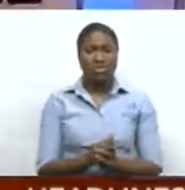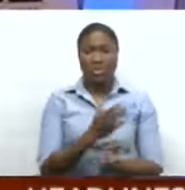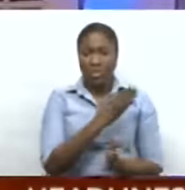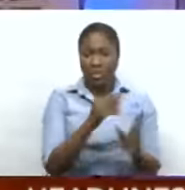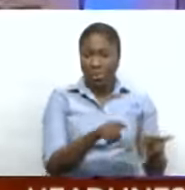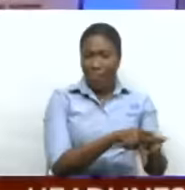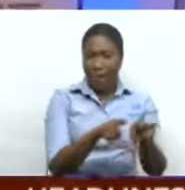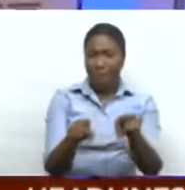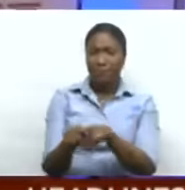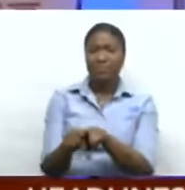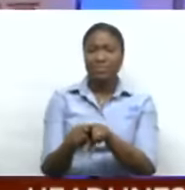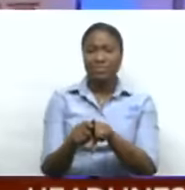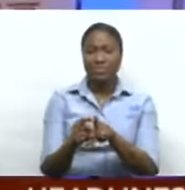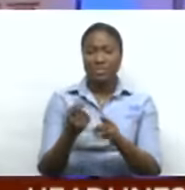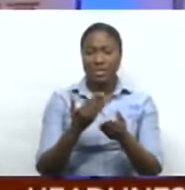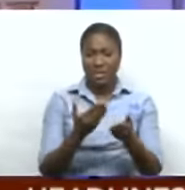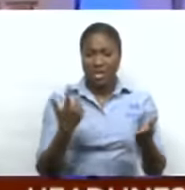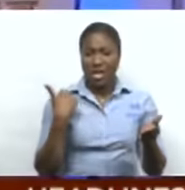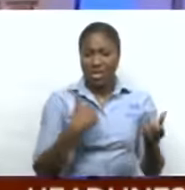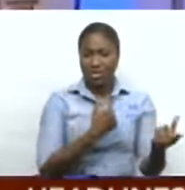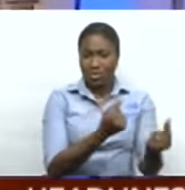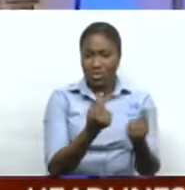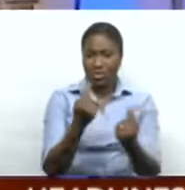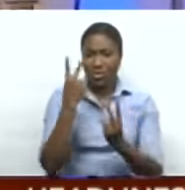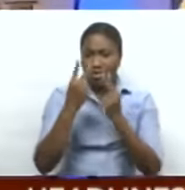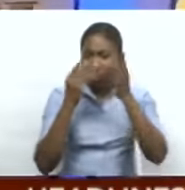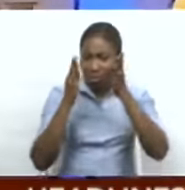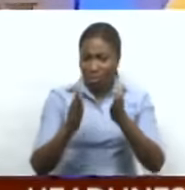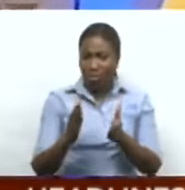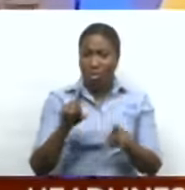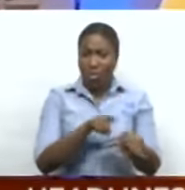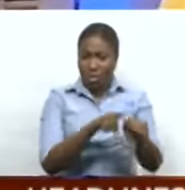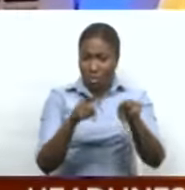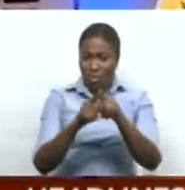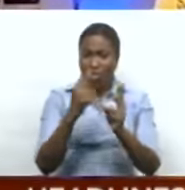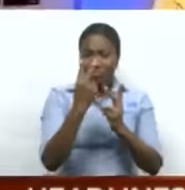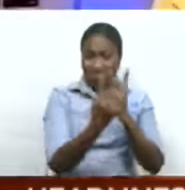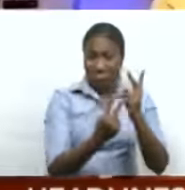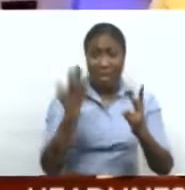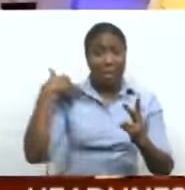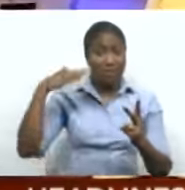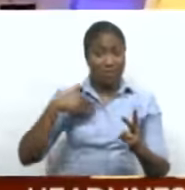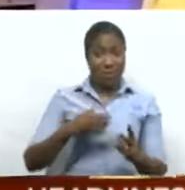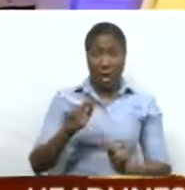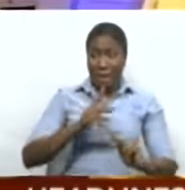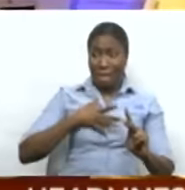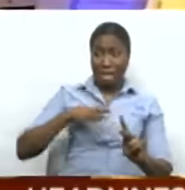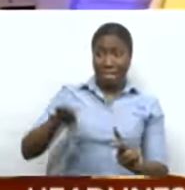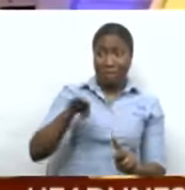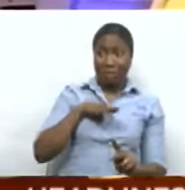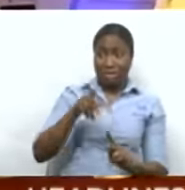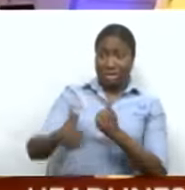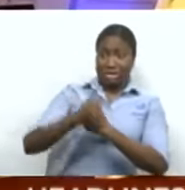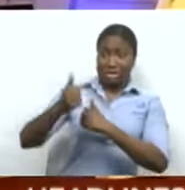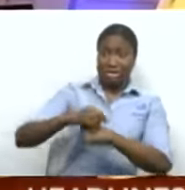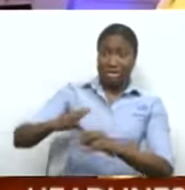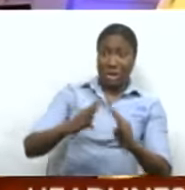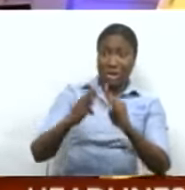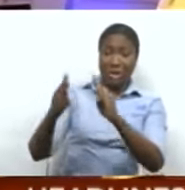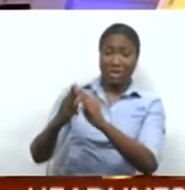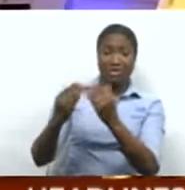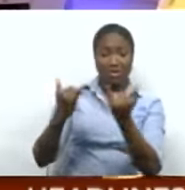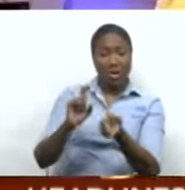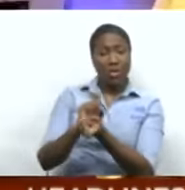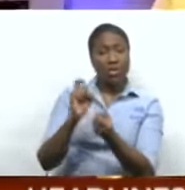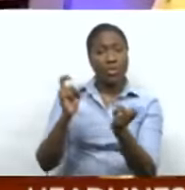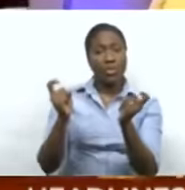by doing all those things, we have seen that the tourists also come to the neighborhood. It used to be a neighborhood that was not, you know, very welcoming to the people